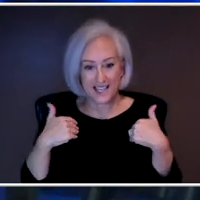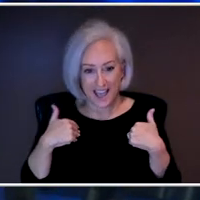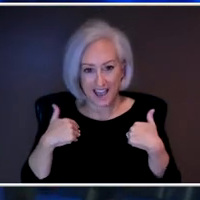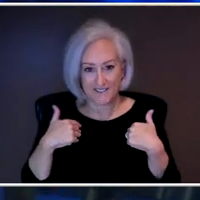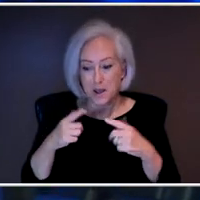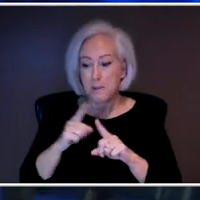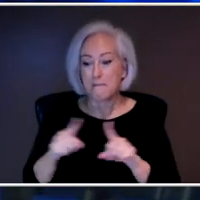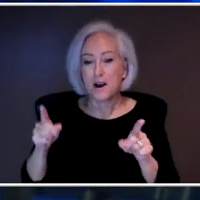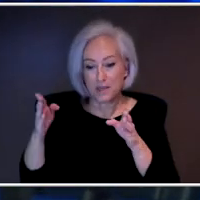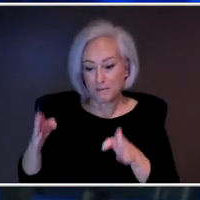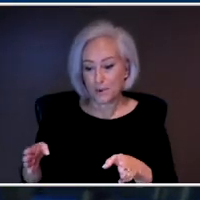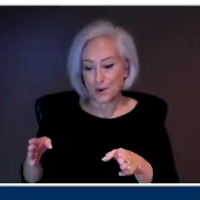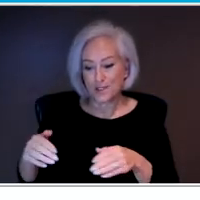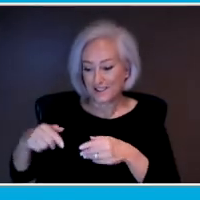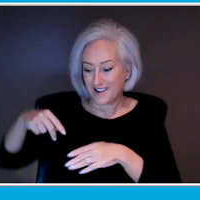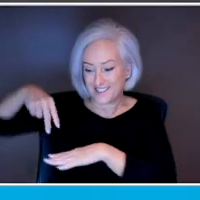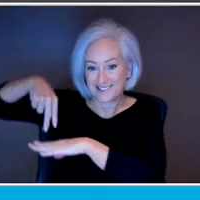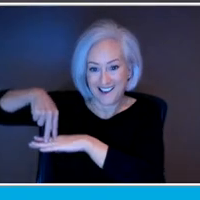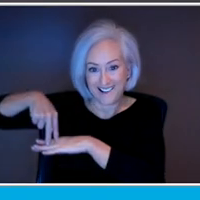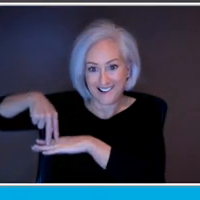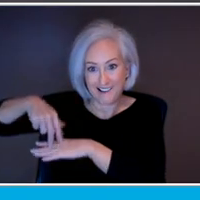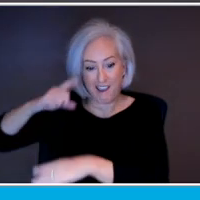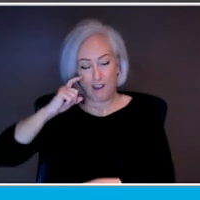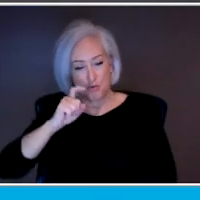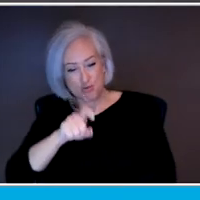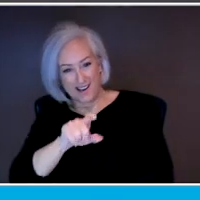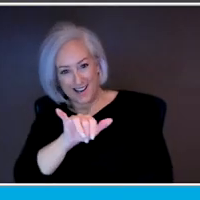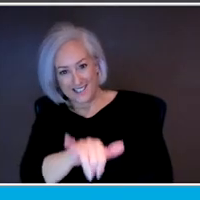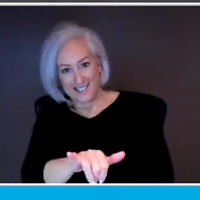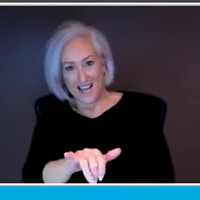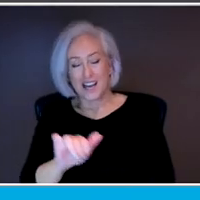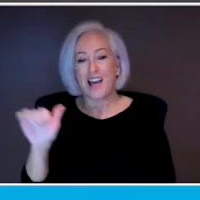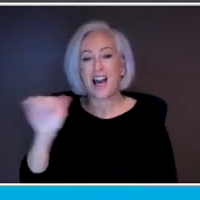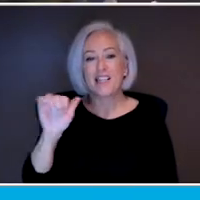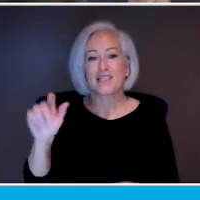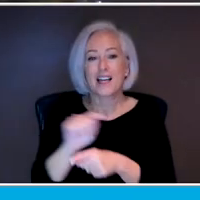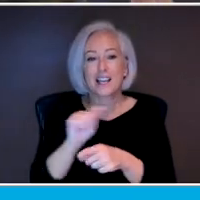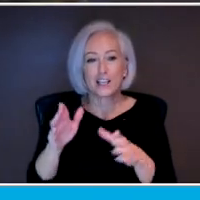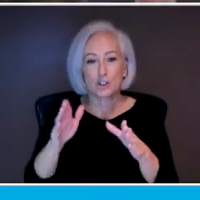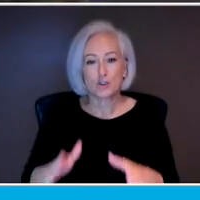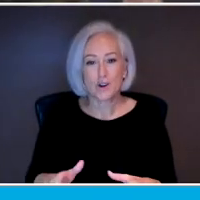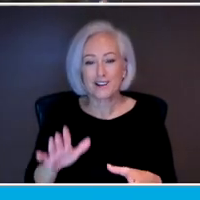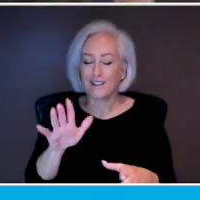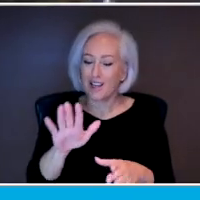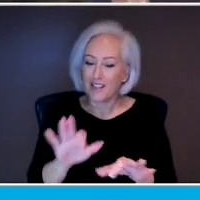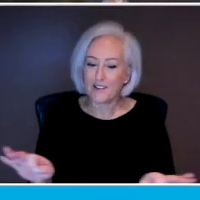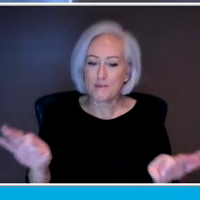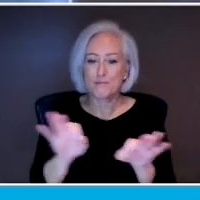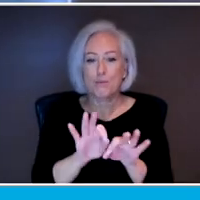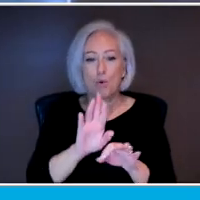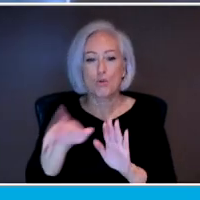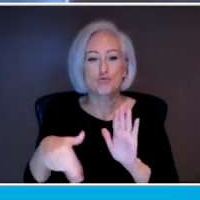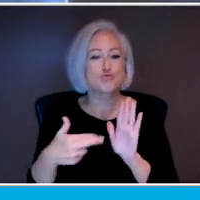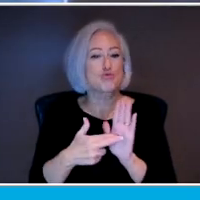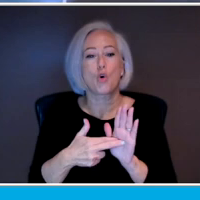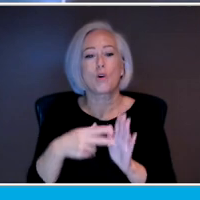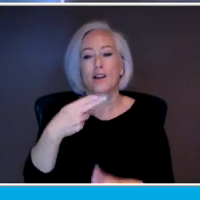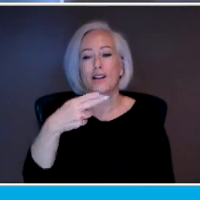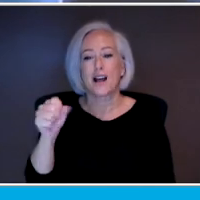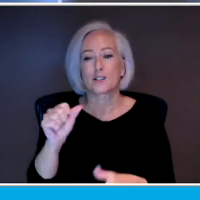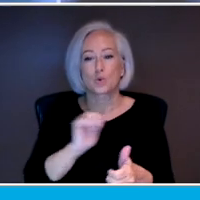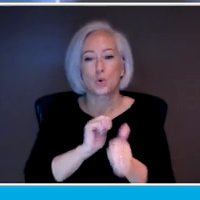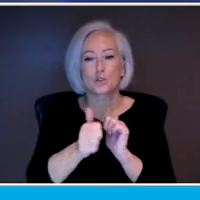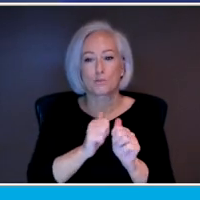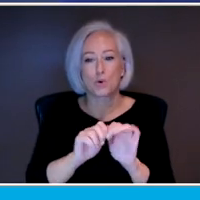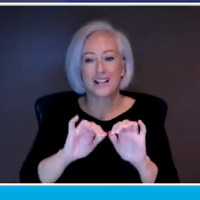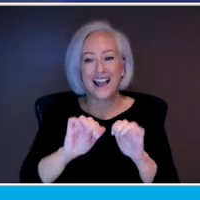on the next morning medical update. Athletic trainers and their critical role in high school sports. How they identified one